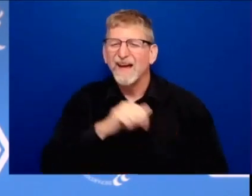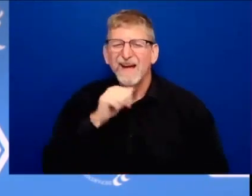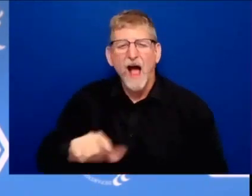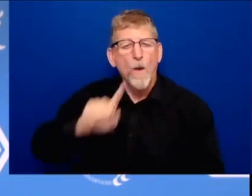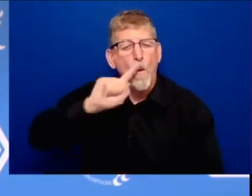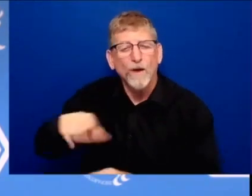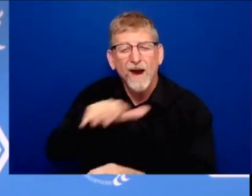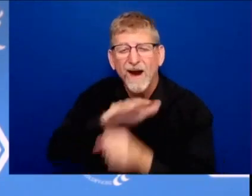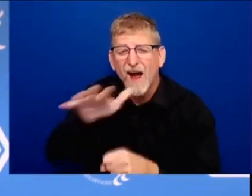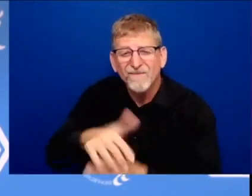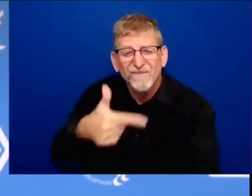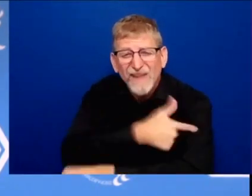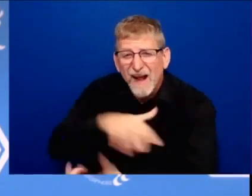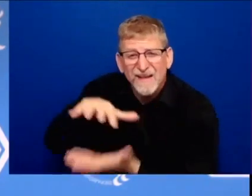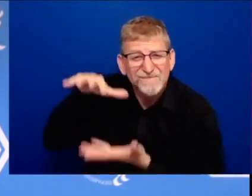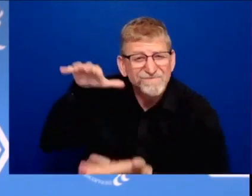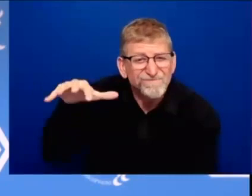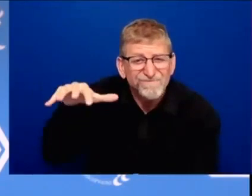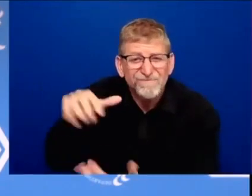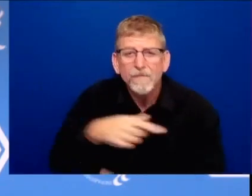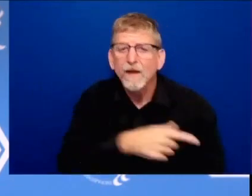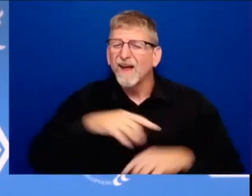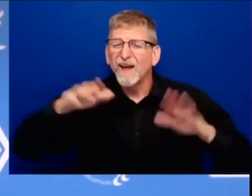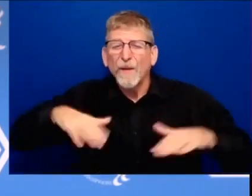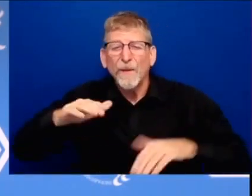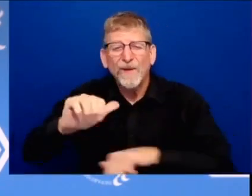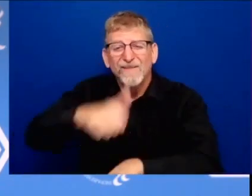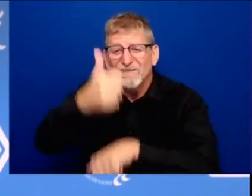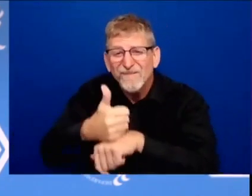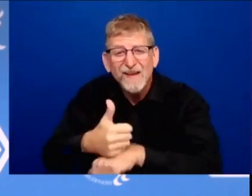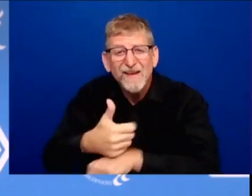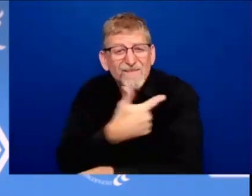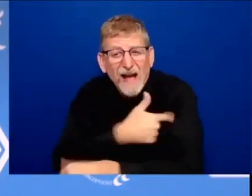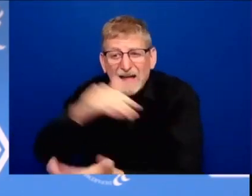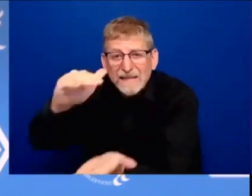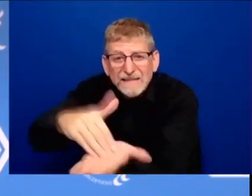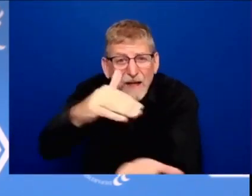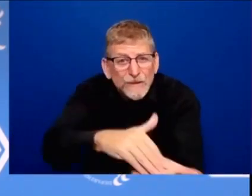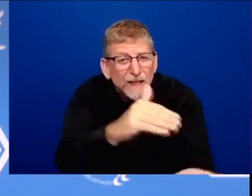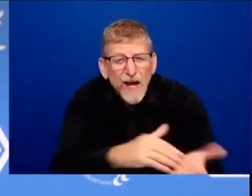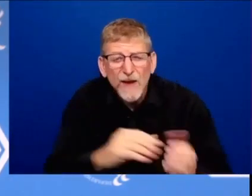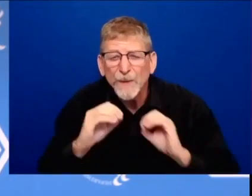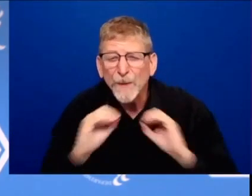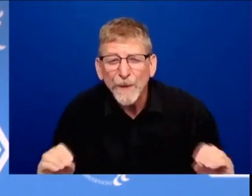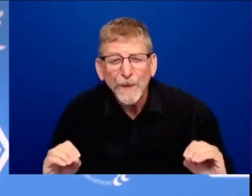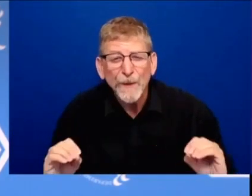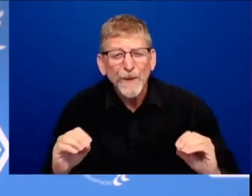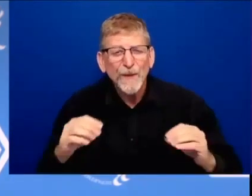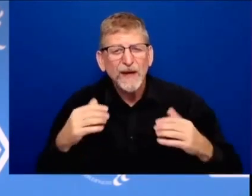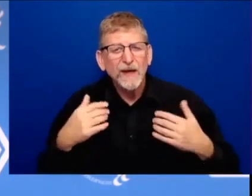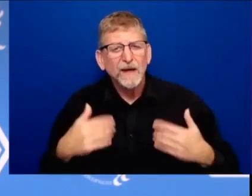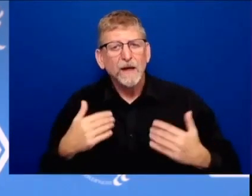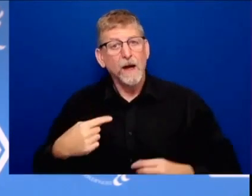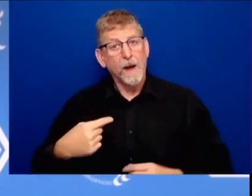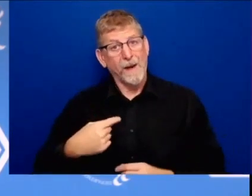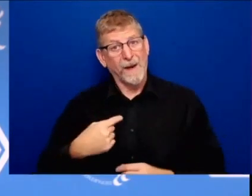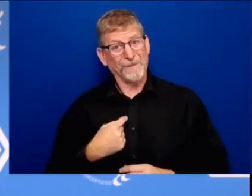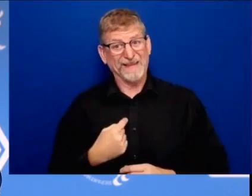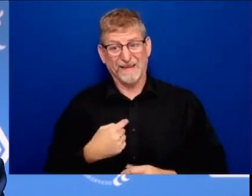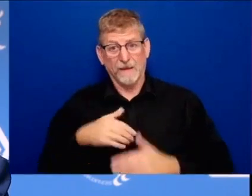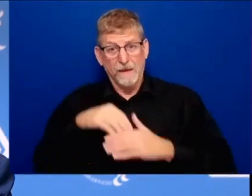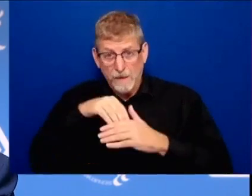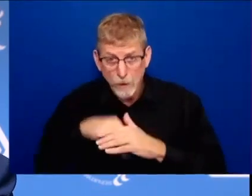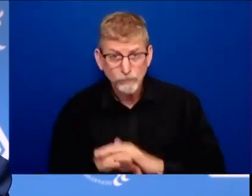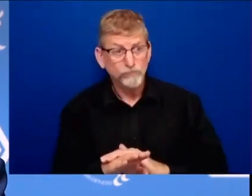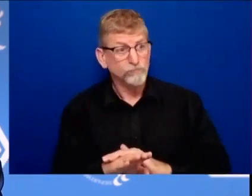where eligible people could go and get their shots when i became president three weeks ago america had